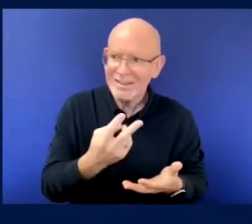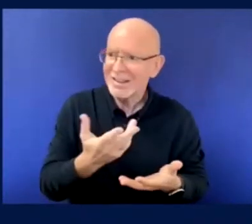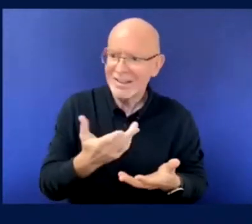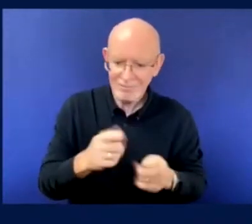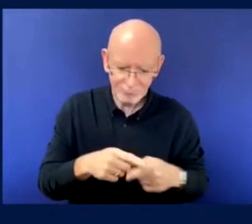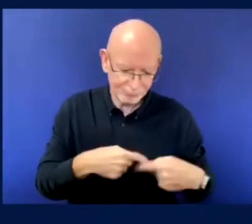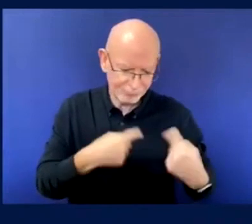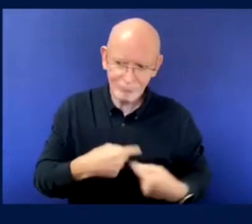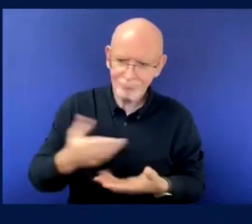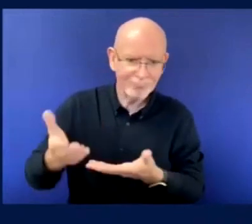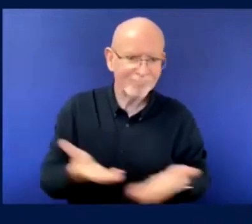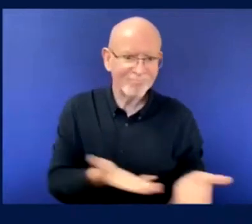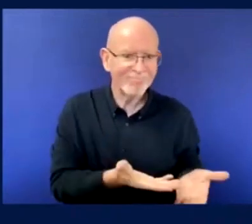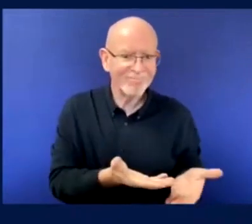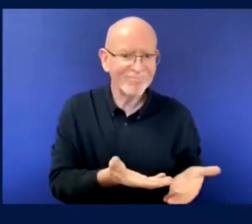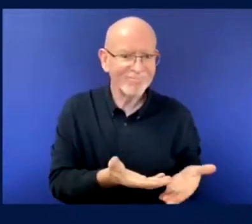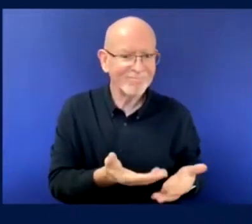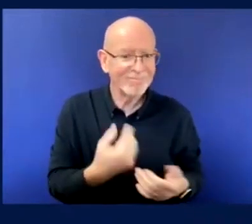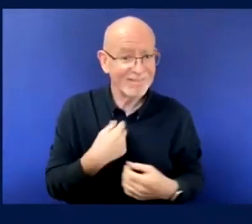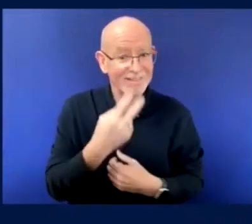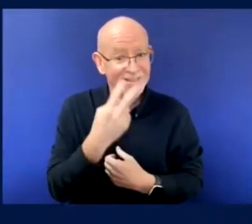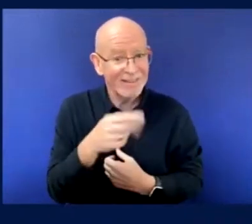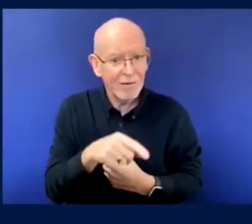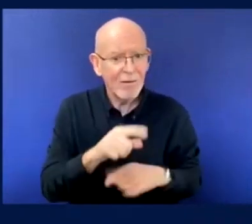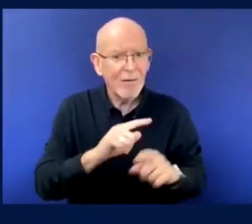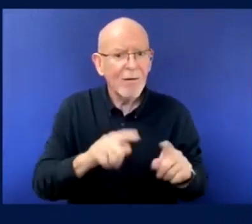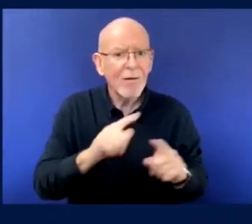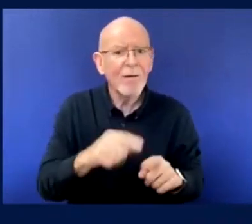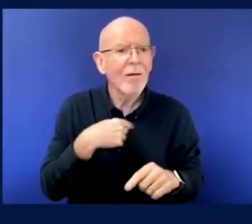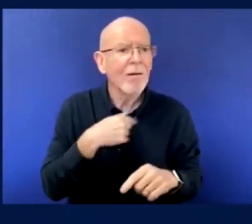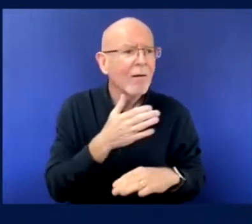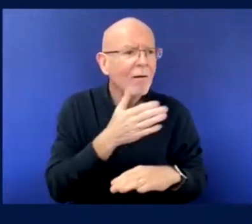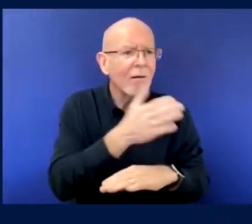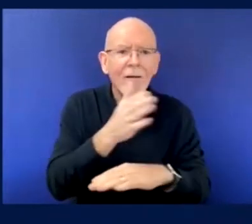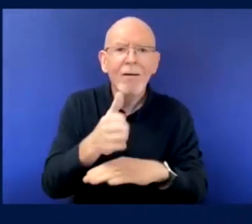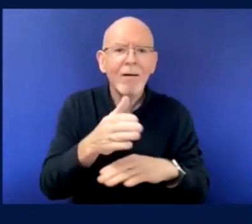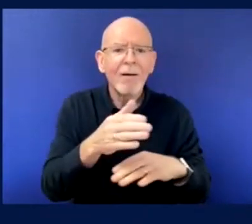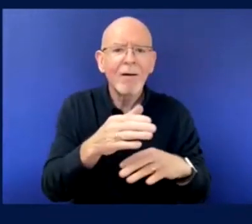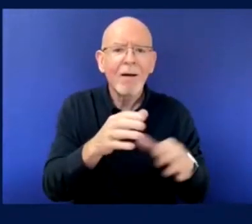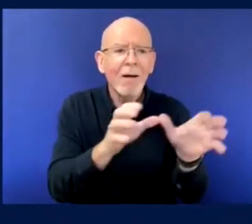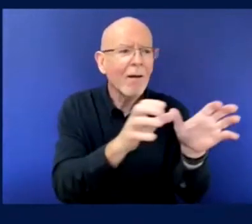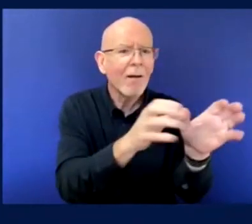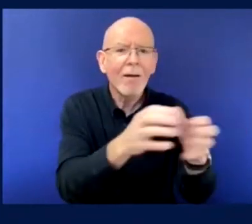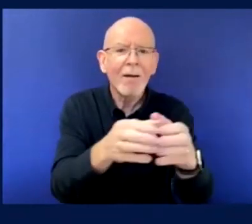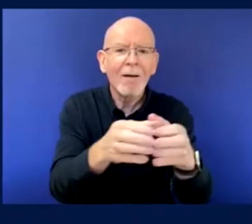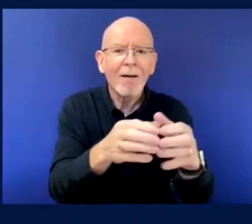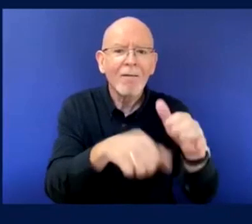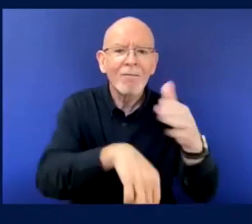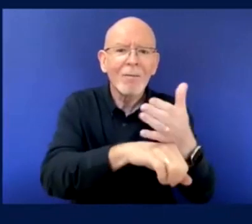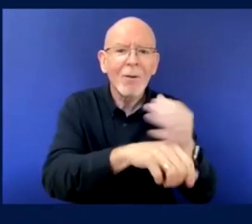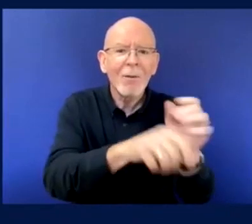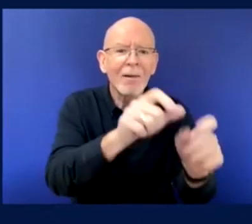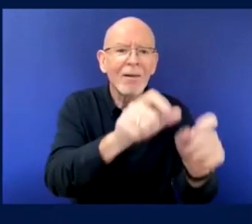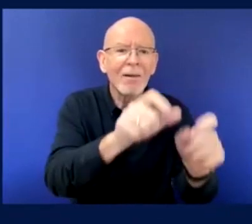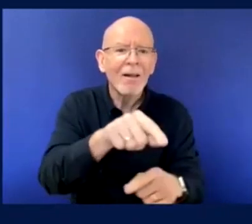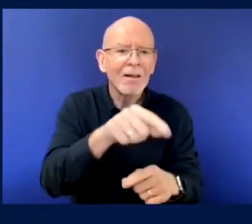here, so just, uh, I would pleasure, would like to come to your stadium to experience your hospitality. So I think that is, uh, that would be my